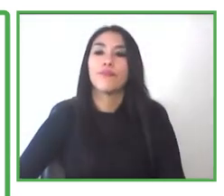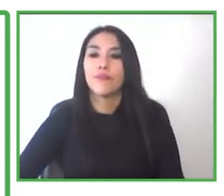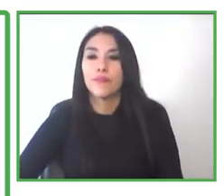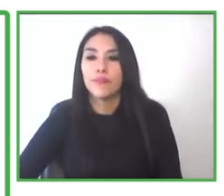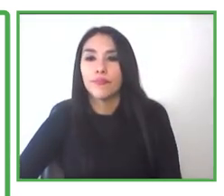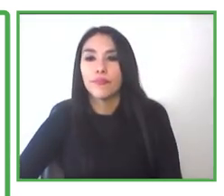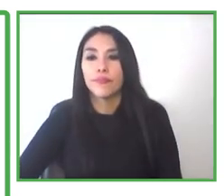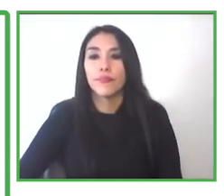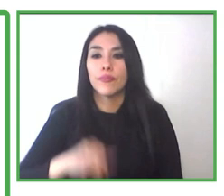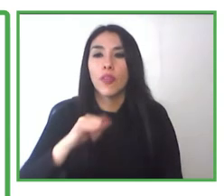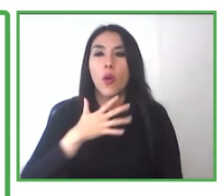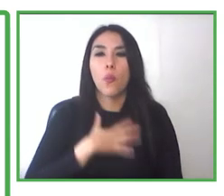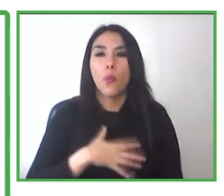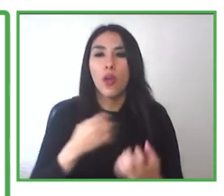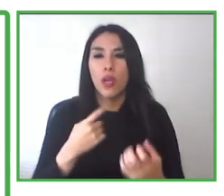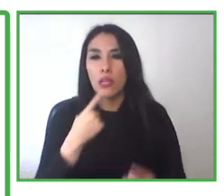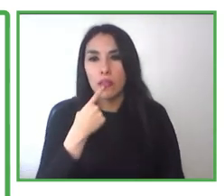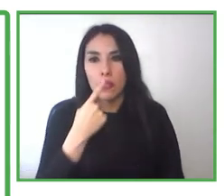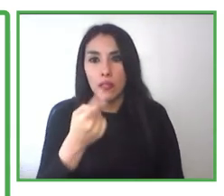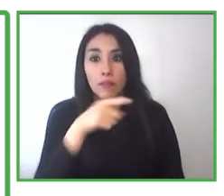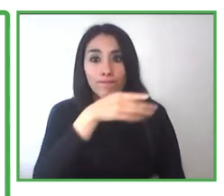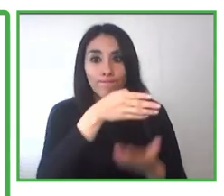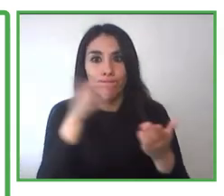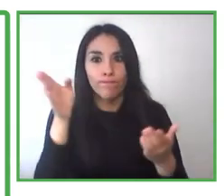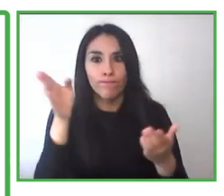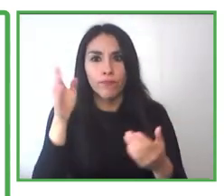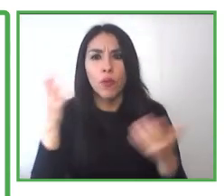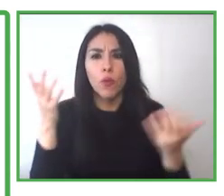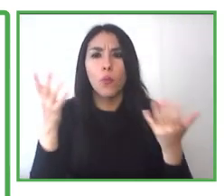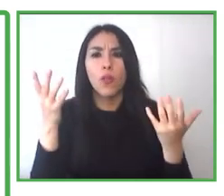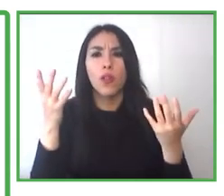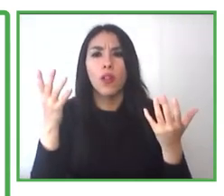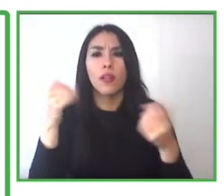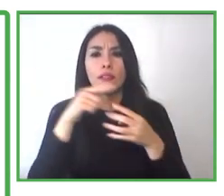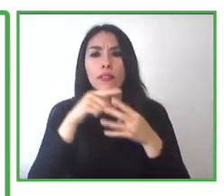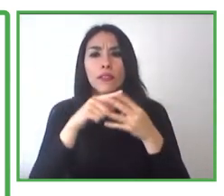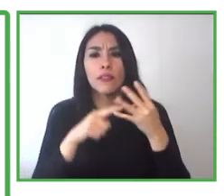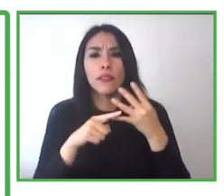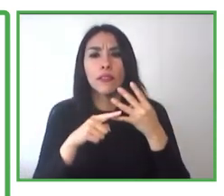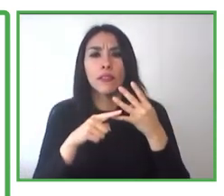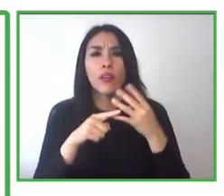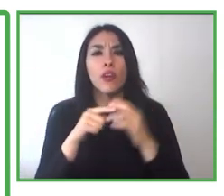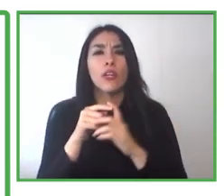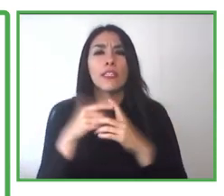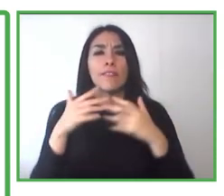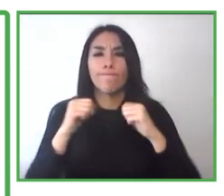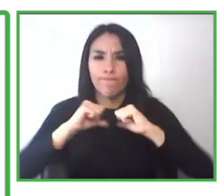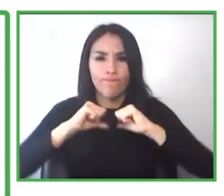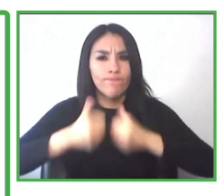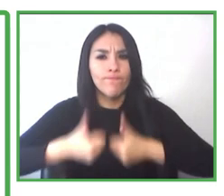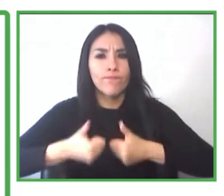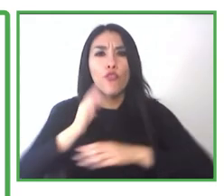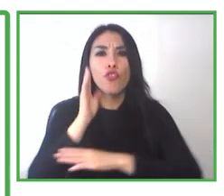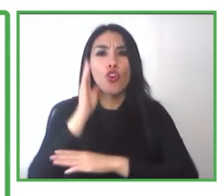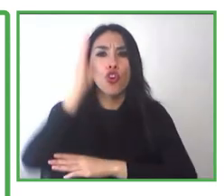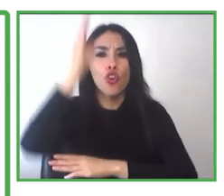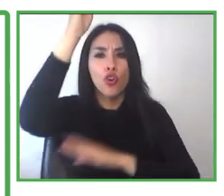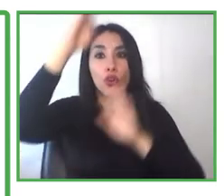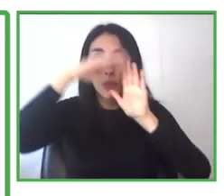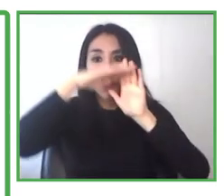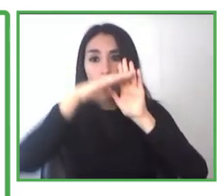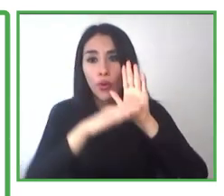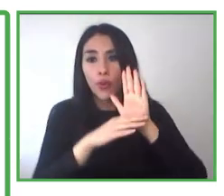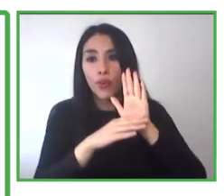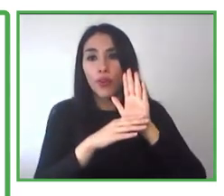So we also wanted to share you some of the challenges that we have from the Municipality of